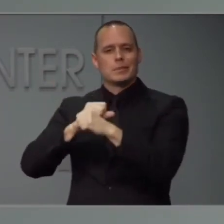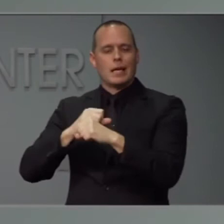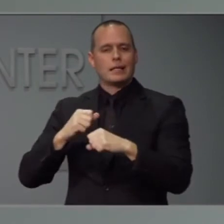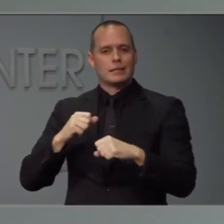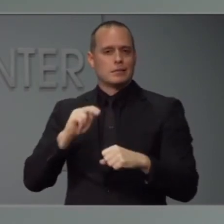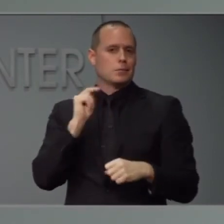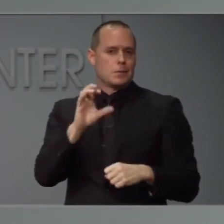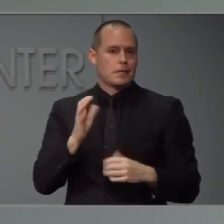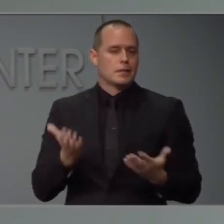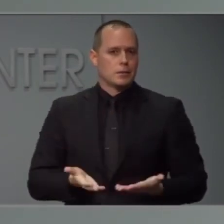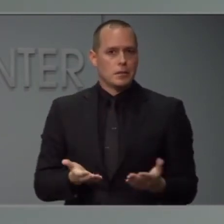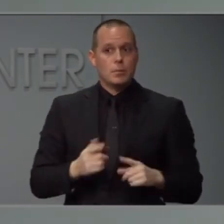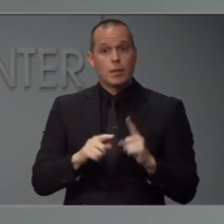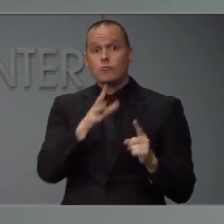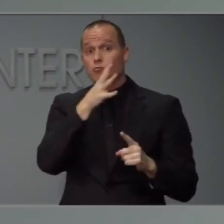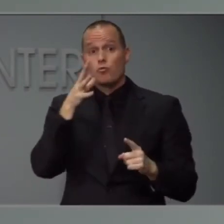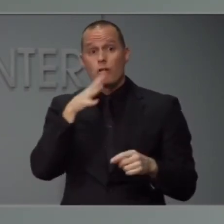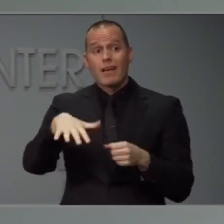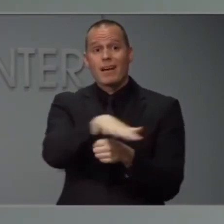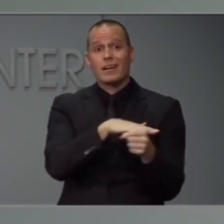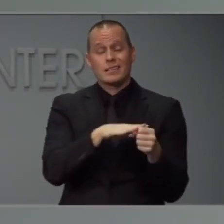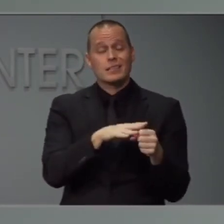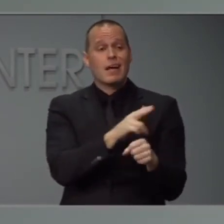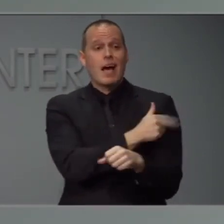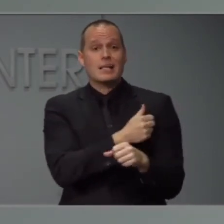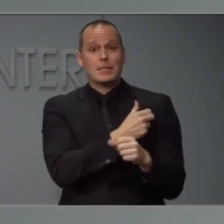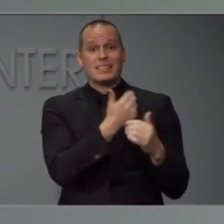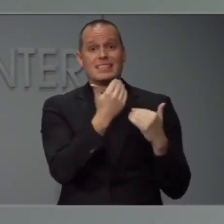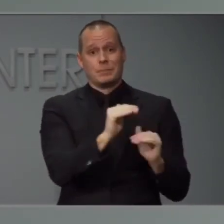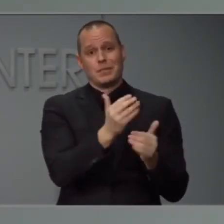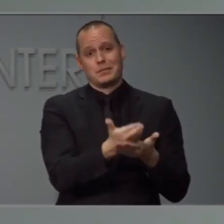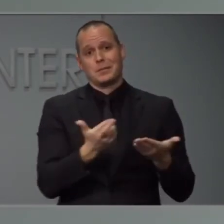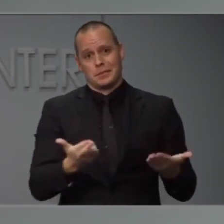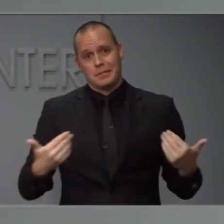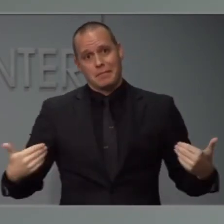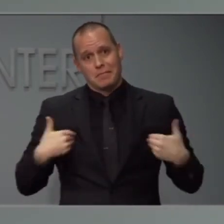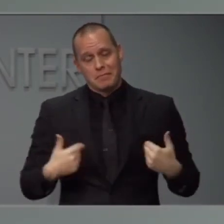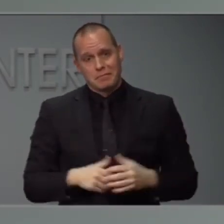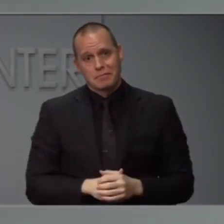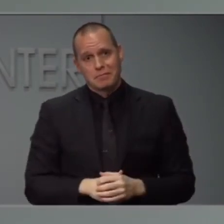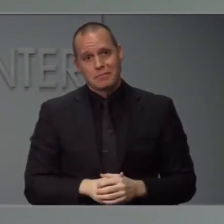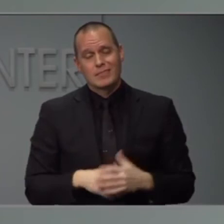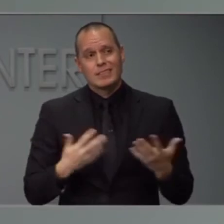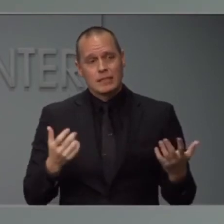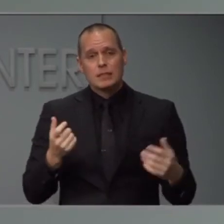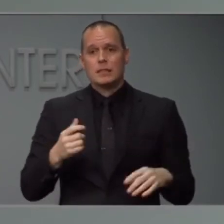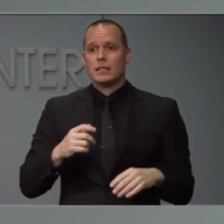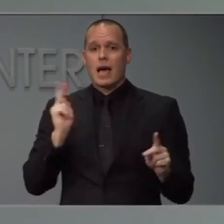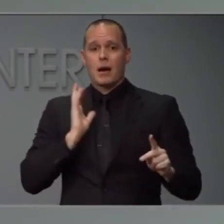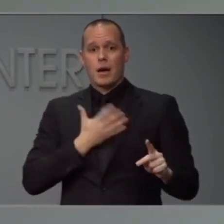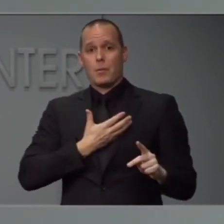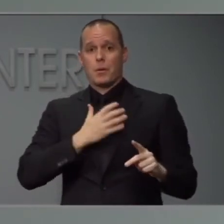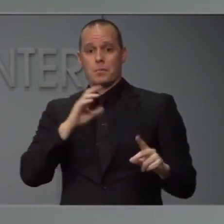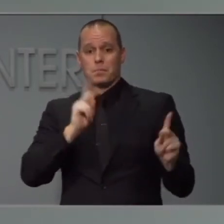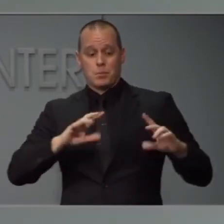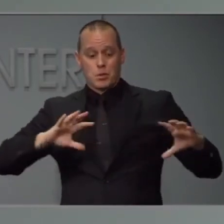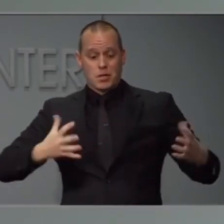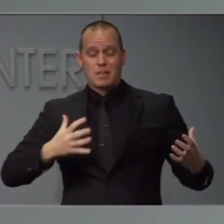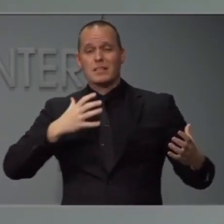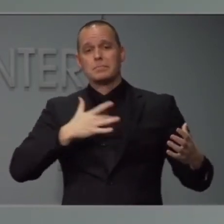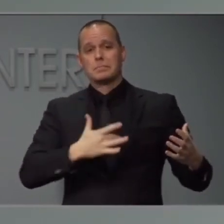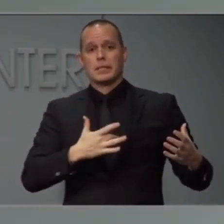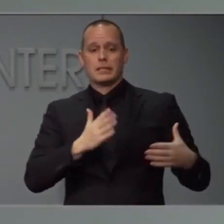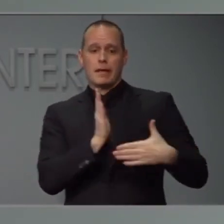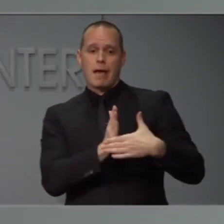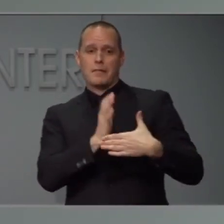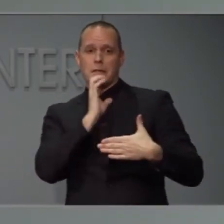areas without as many hospital resources. We have a population that is older and has more chronic medical conditions